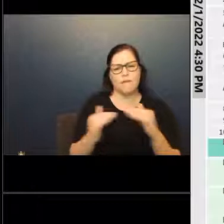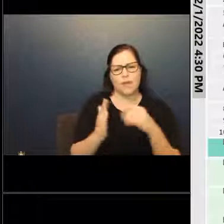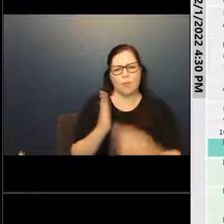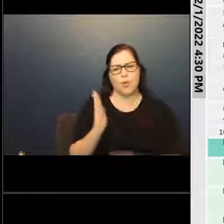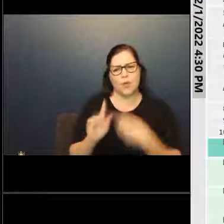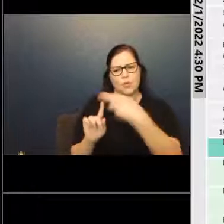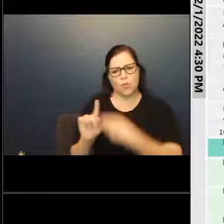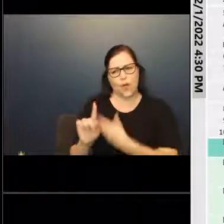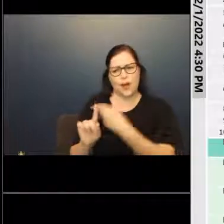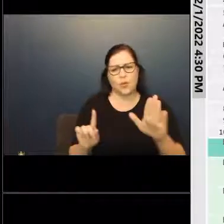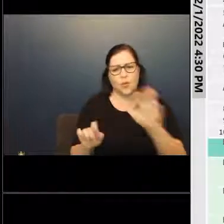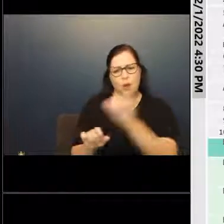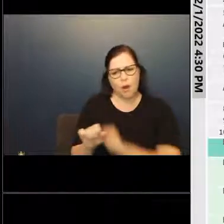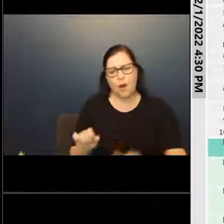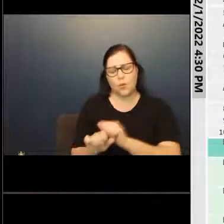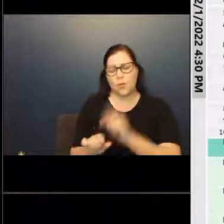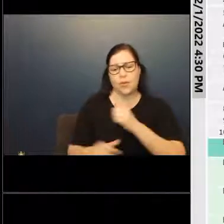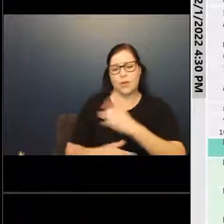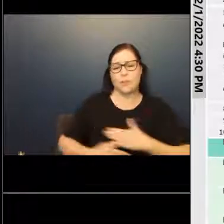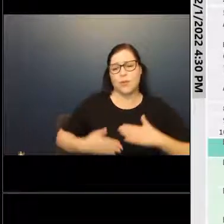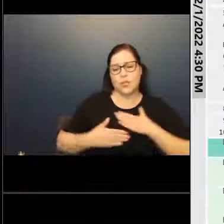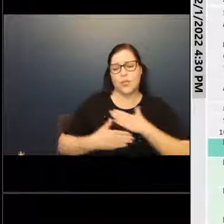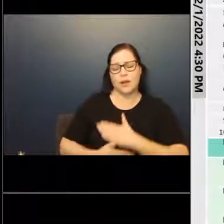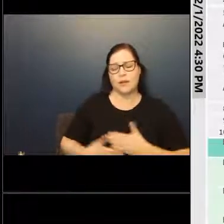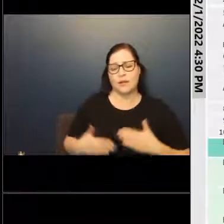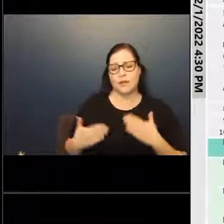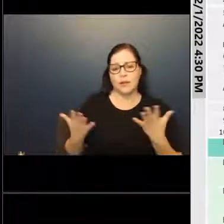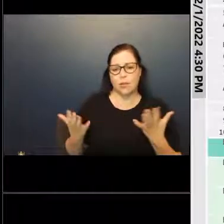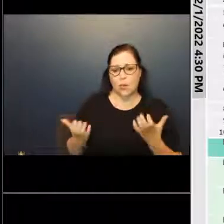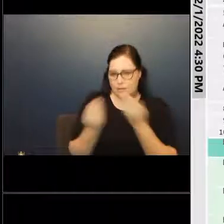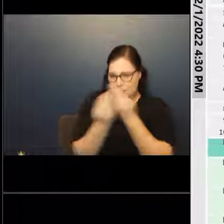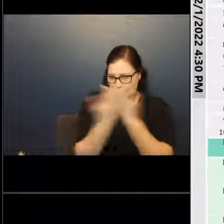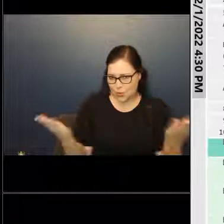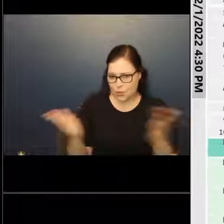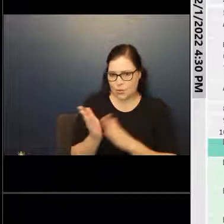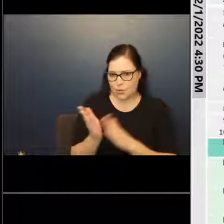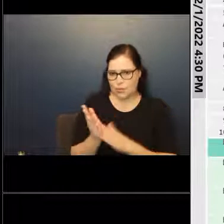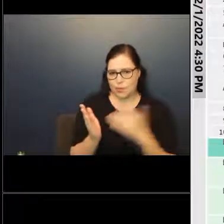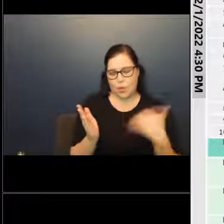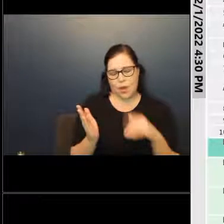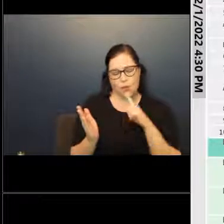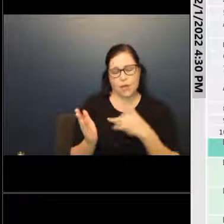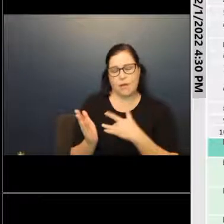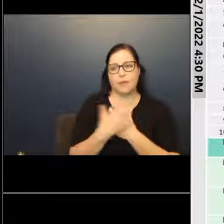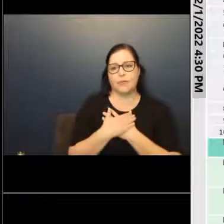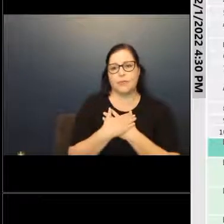And for everybody's hard work, we really appreciate it. And, um, just want you to know that from the bottom of our, from the bottom of our hearts.